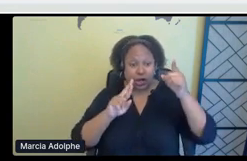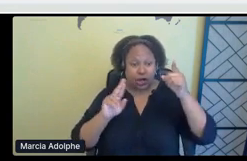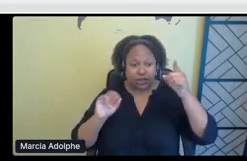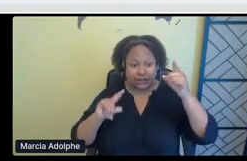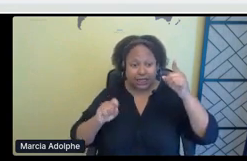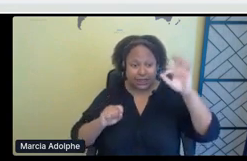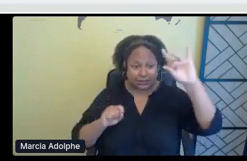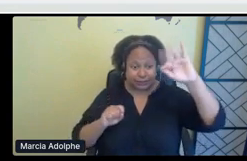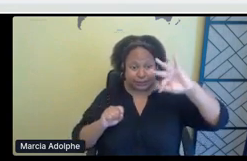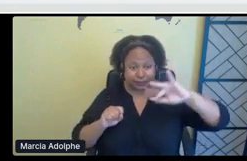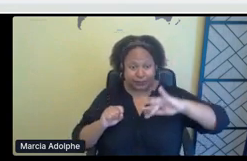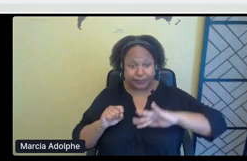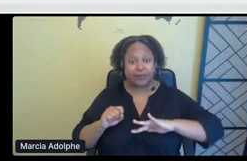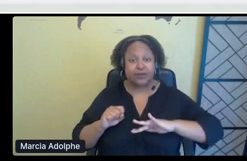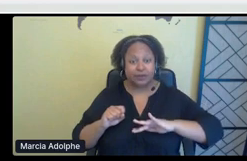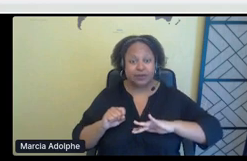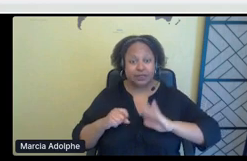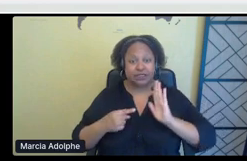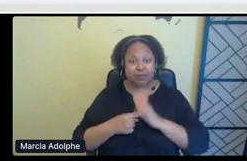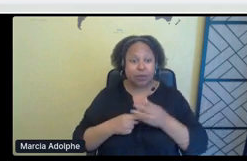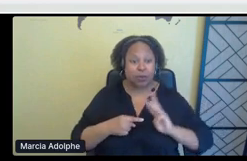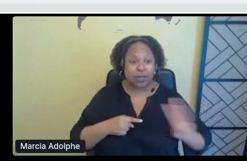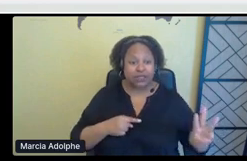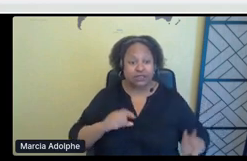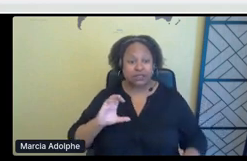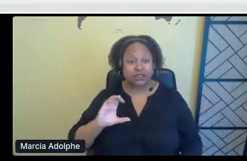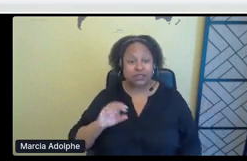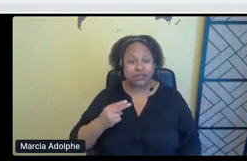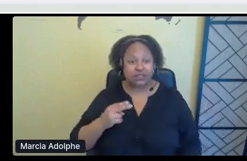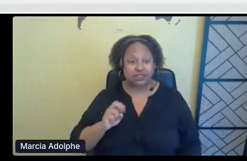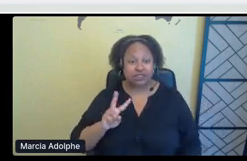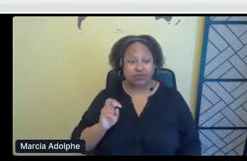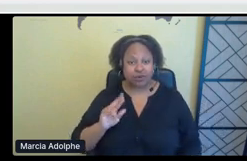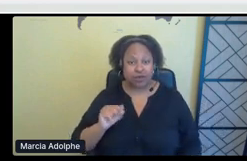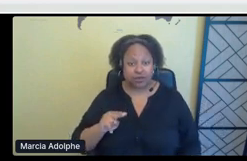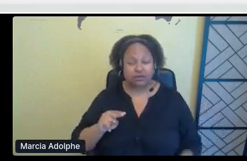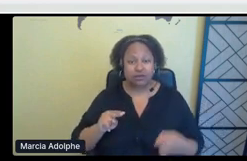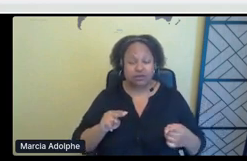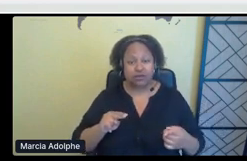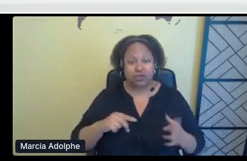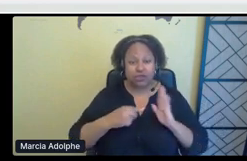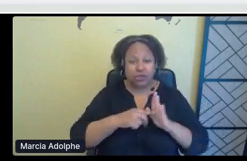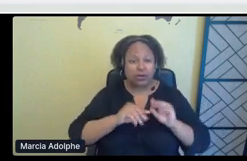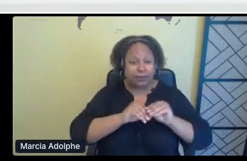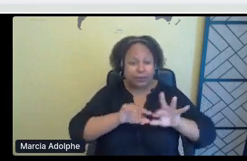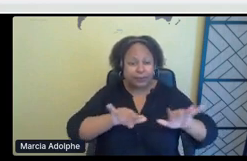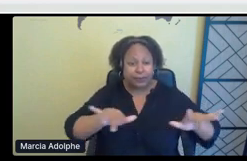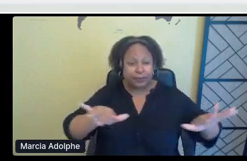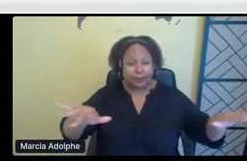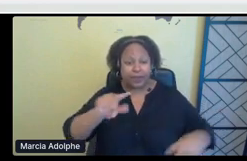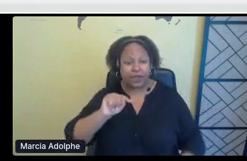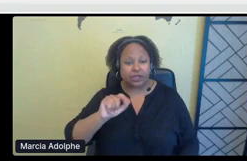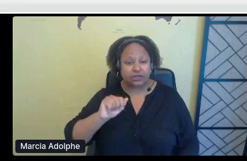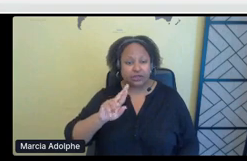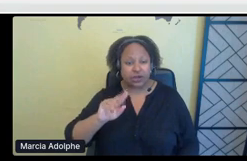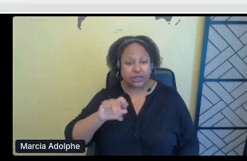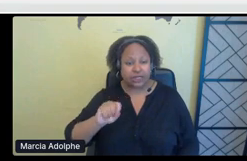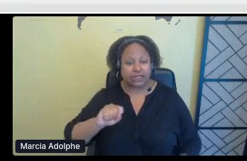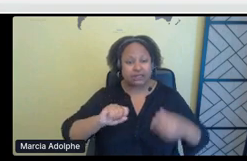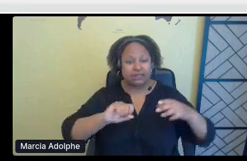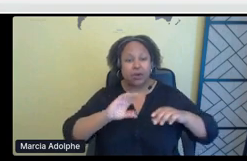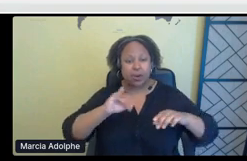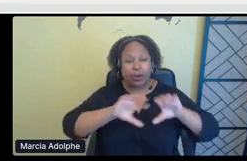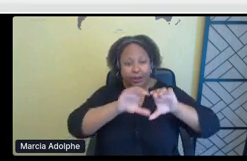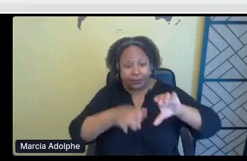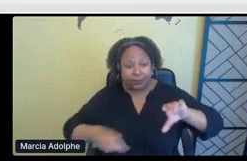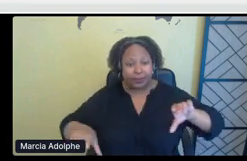many communities Chevron out west. So the, this is little tentacles that spread out from the tar sands pipelines, natural gas